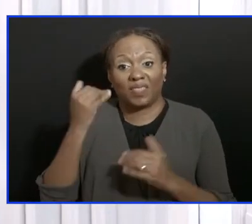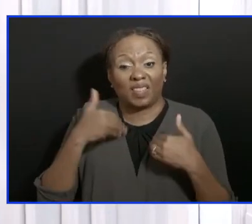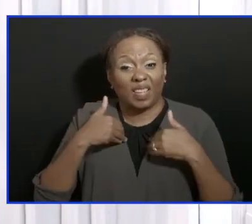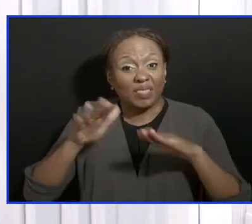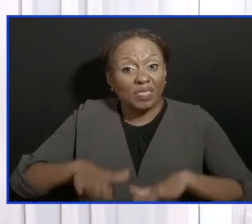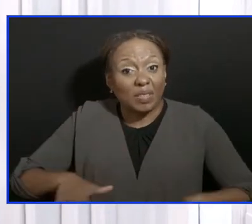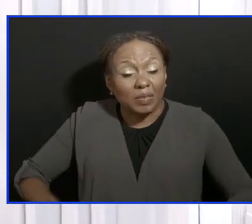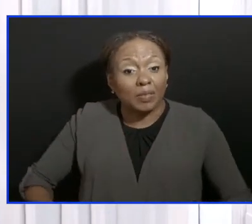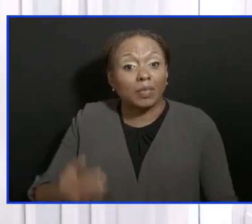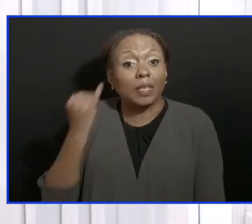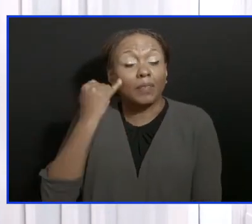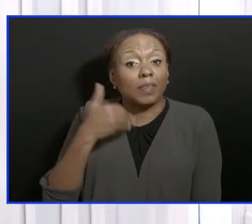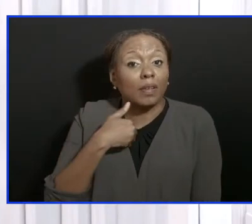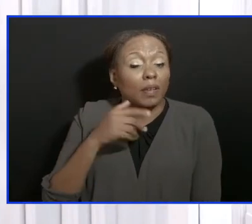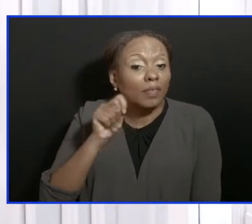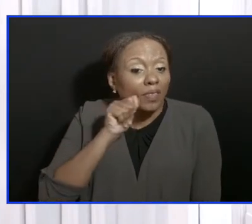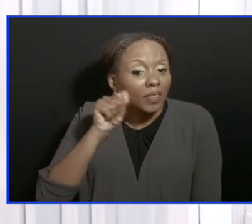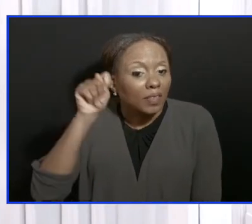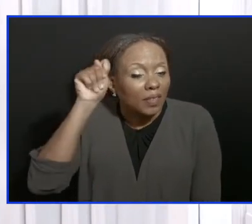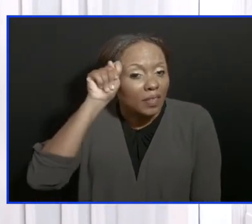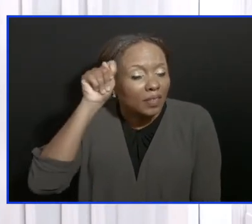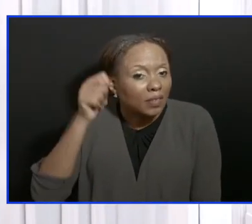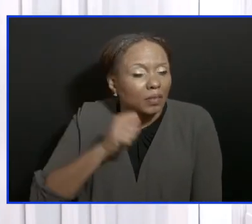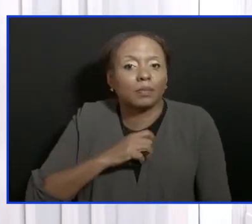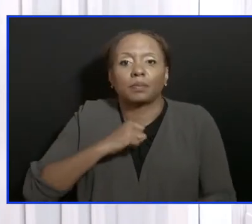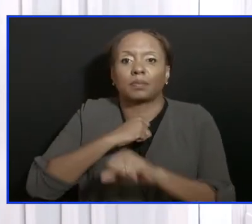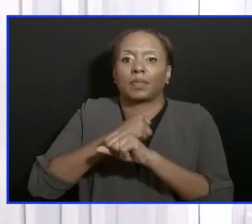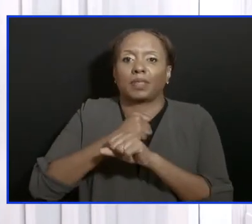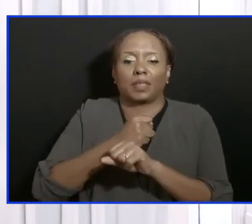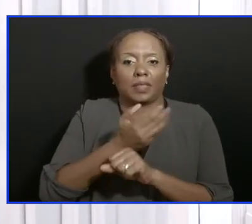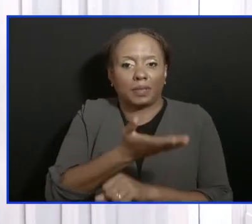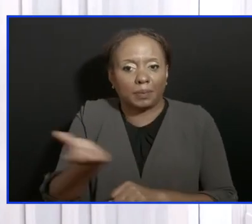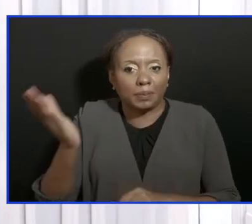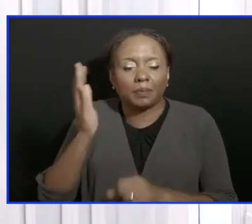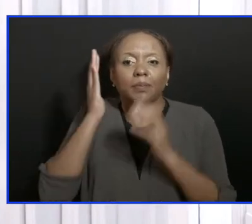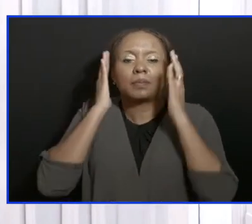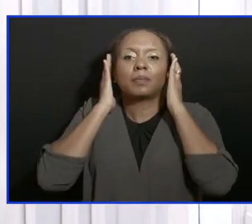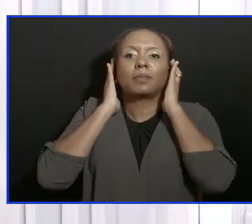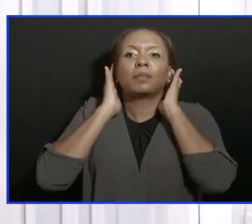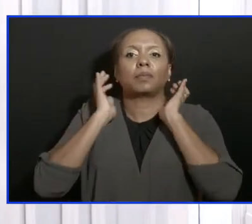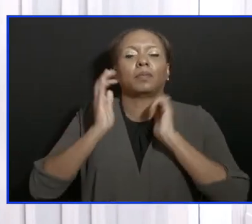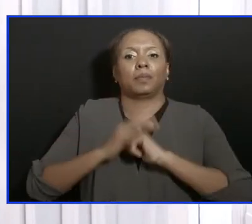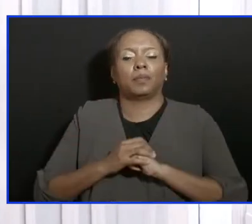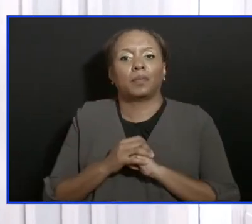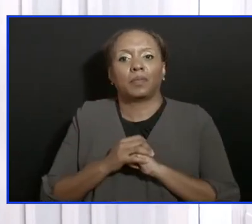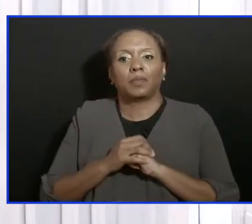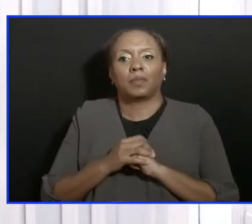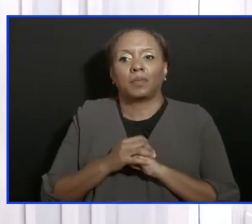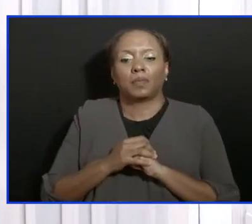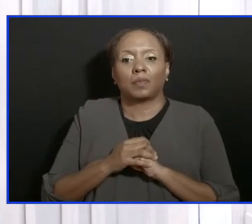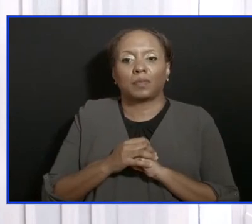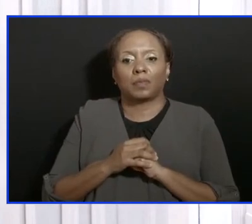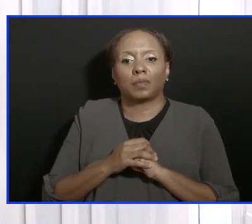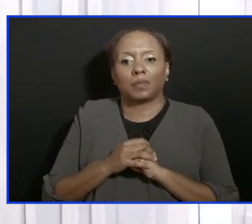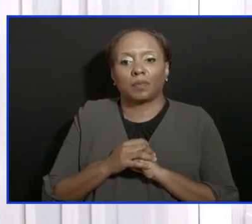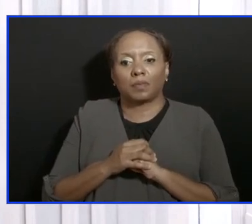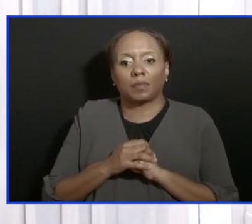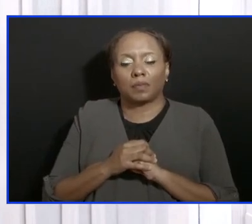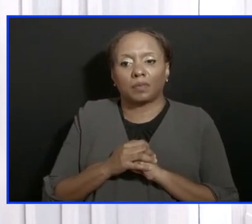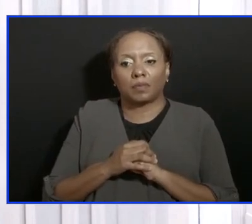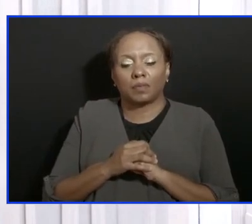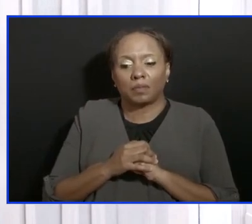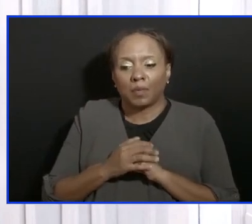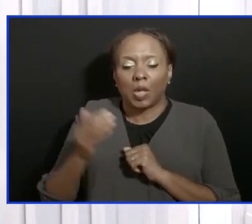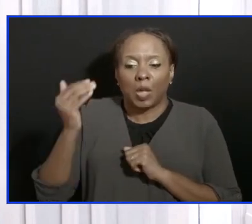teenagers, please make sure that you protect them as well. Because we do not want, even though they have a better chance of